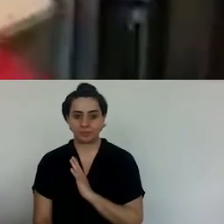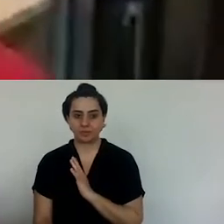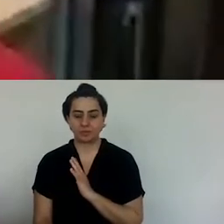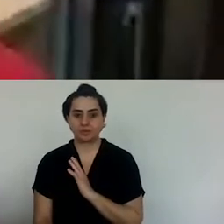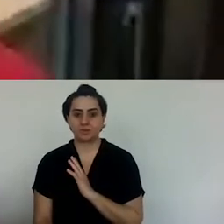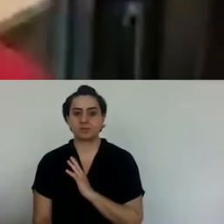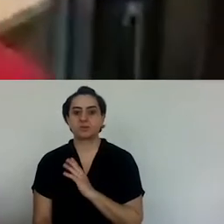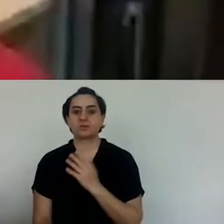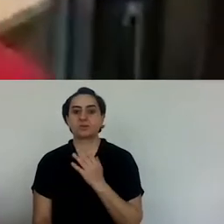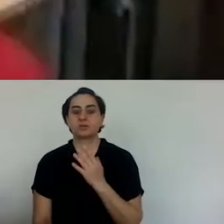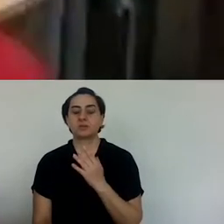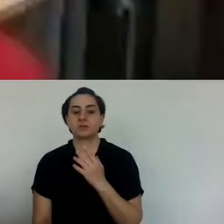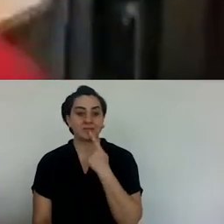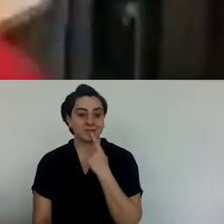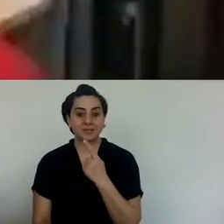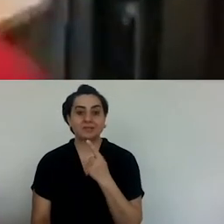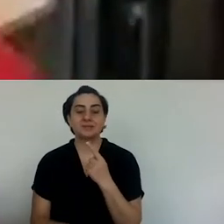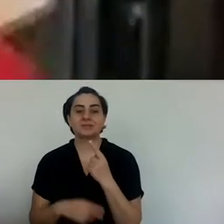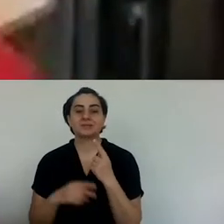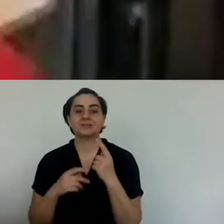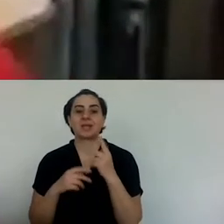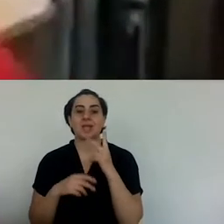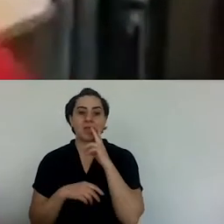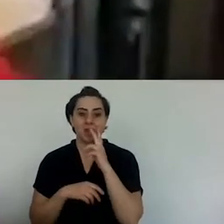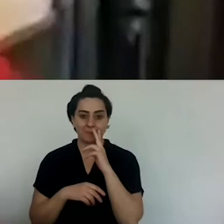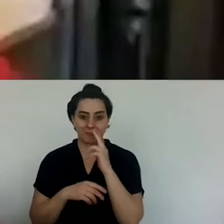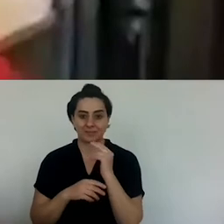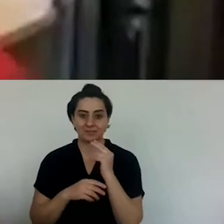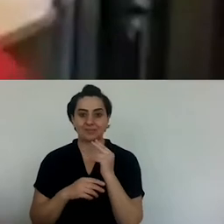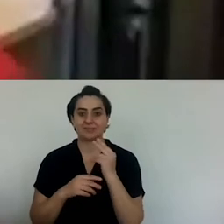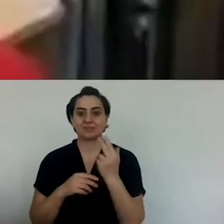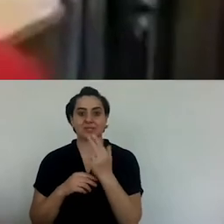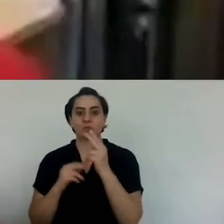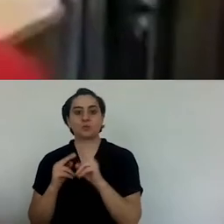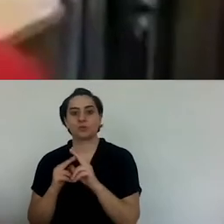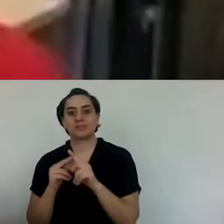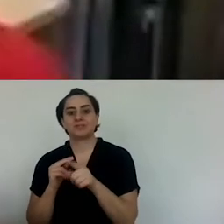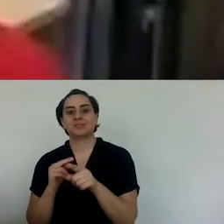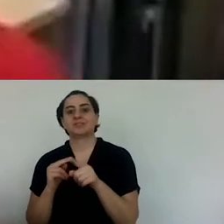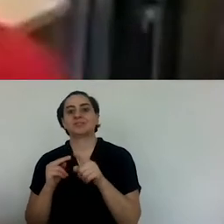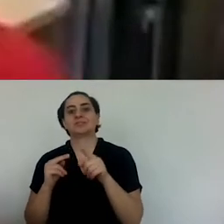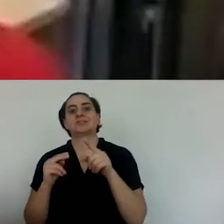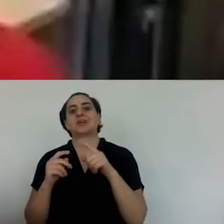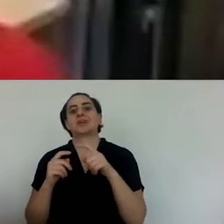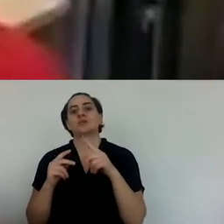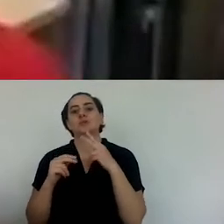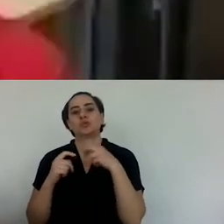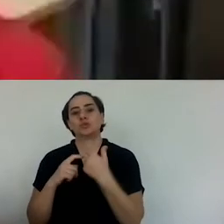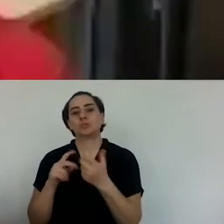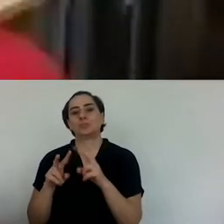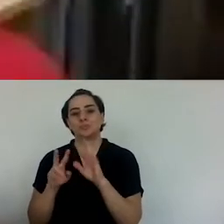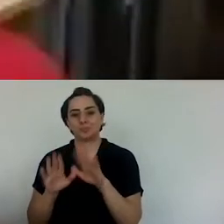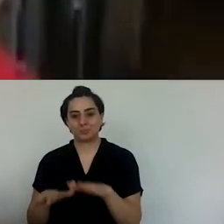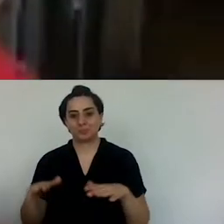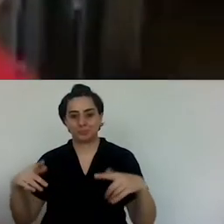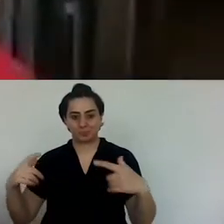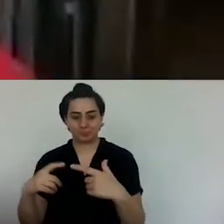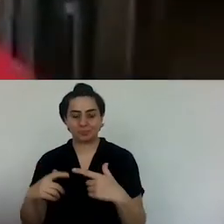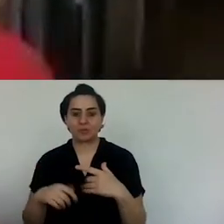in our neighbourhood, and they would say, Samathya is Armenian and Yedukule is Greek.